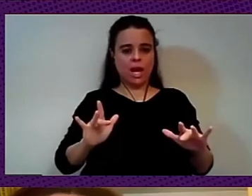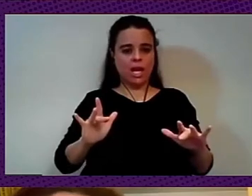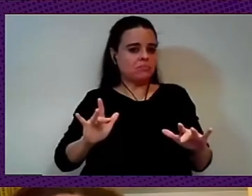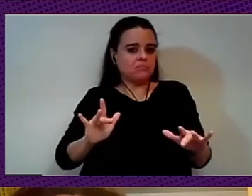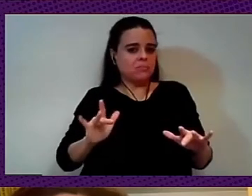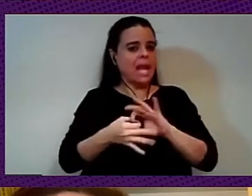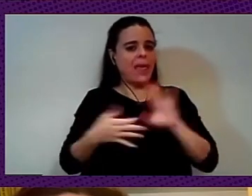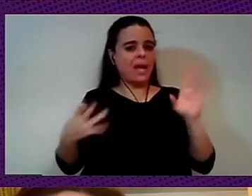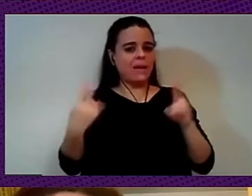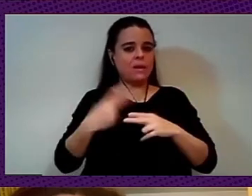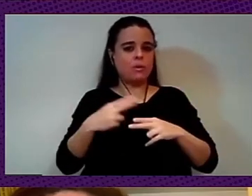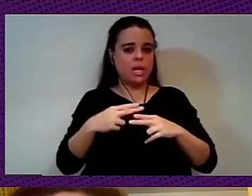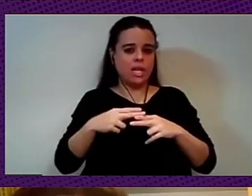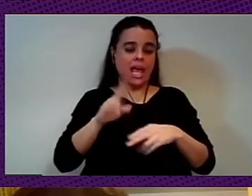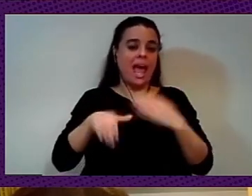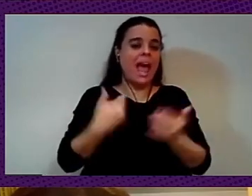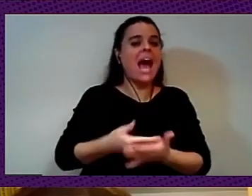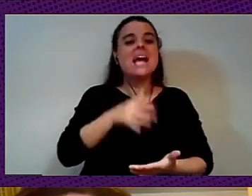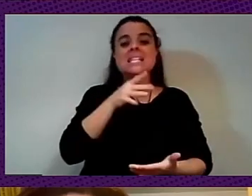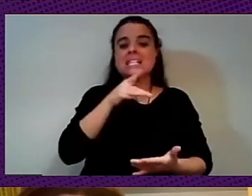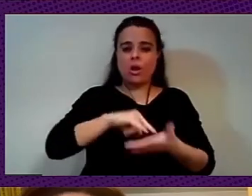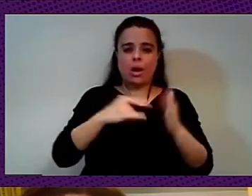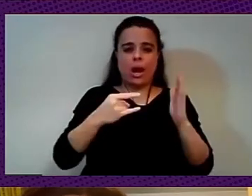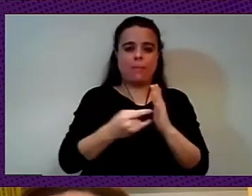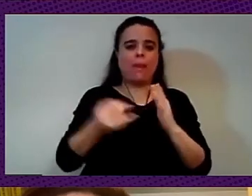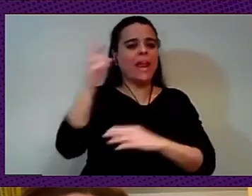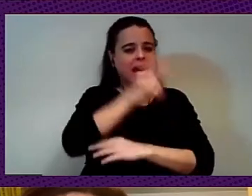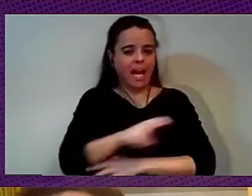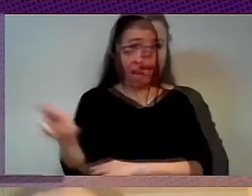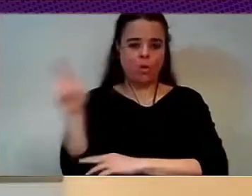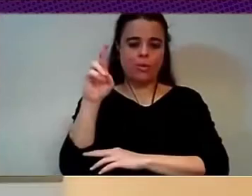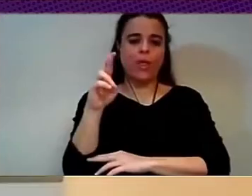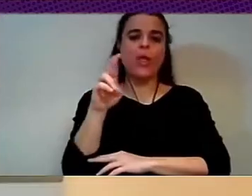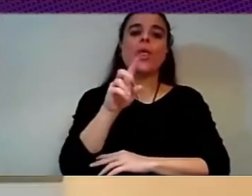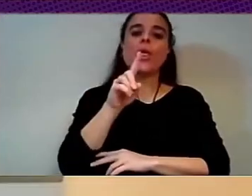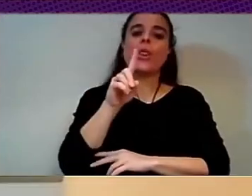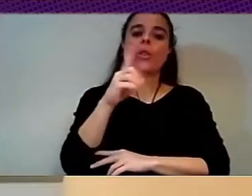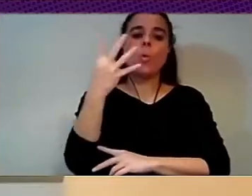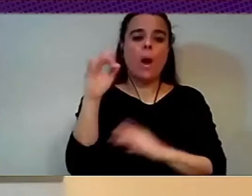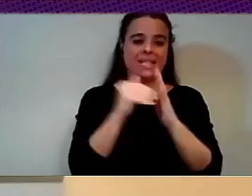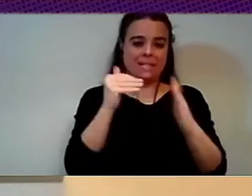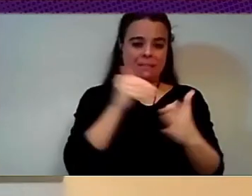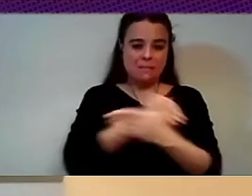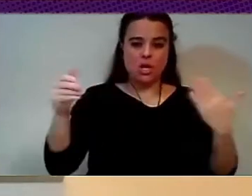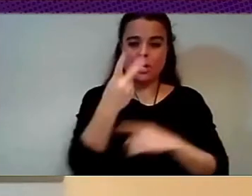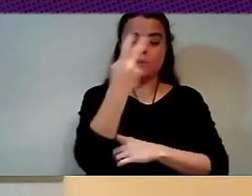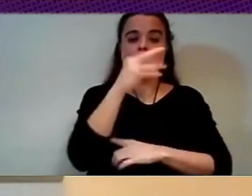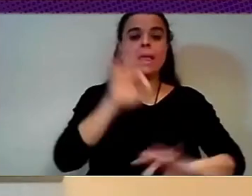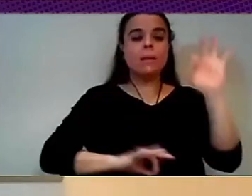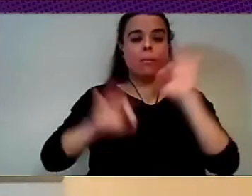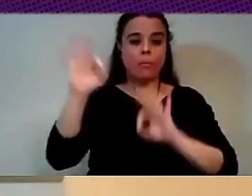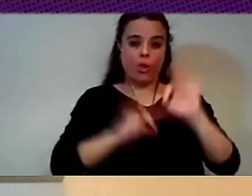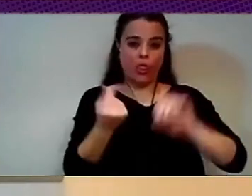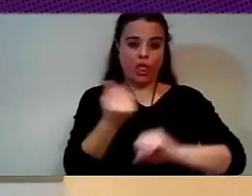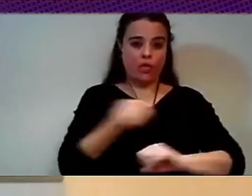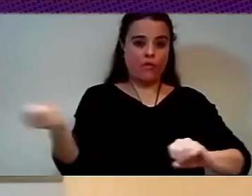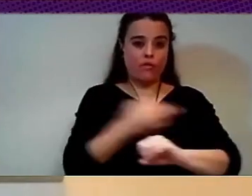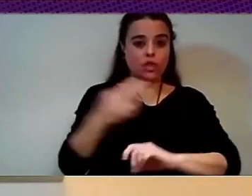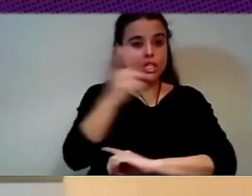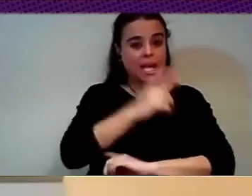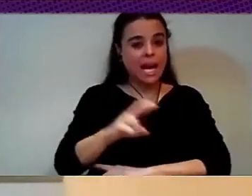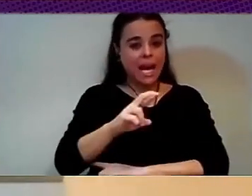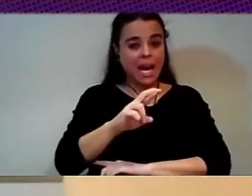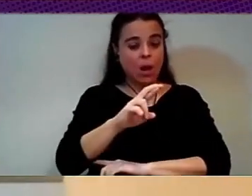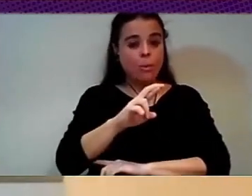140 billion, mean, 20% of the recovery fund are going to be going into digital. And it's very important that we